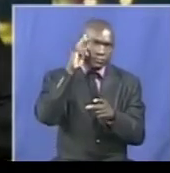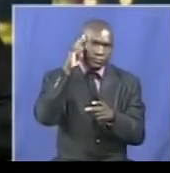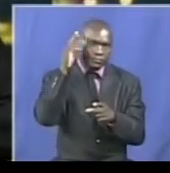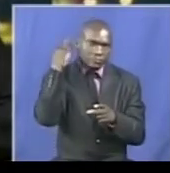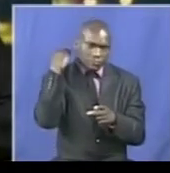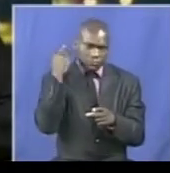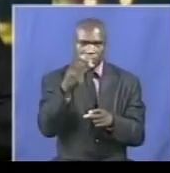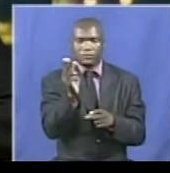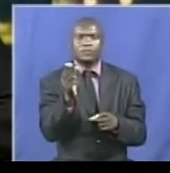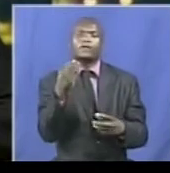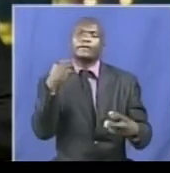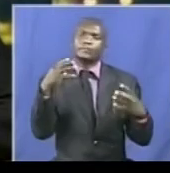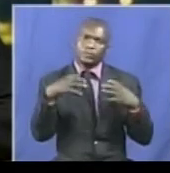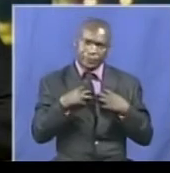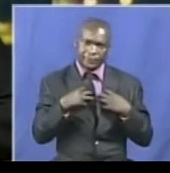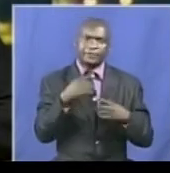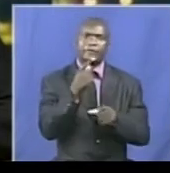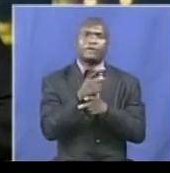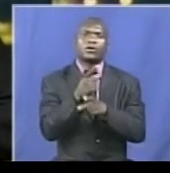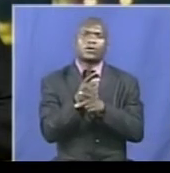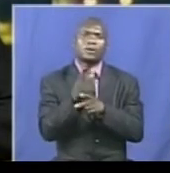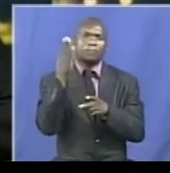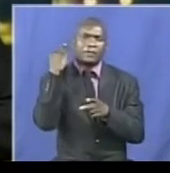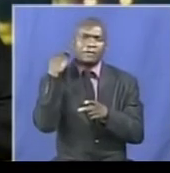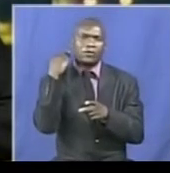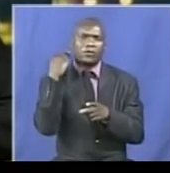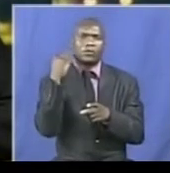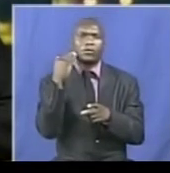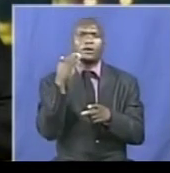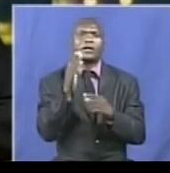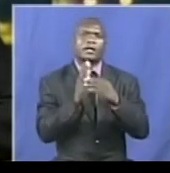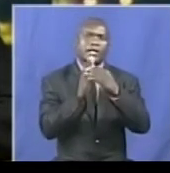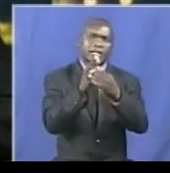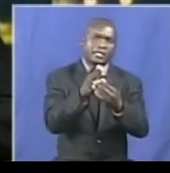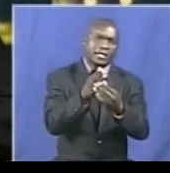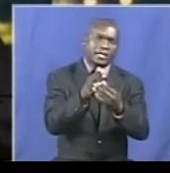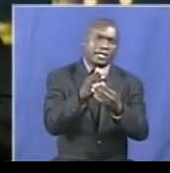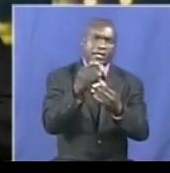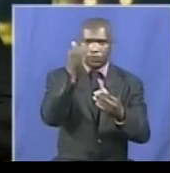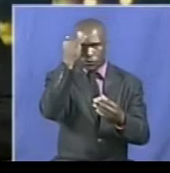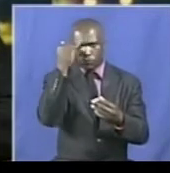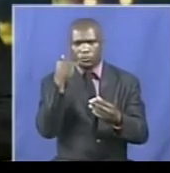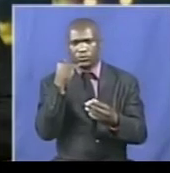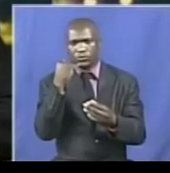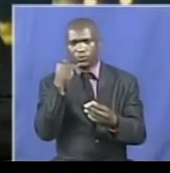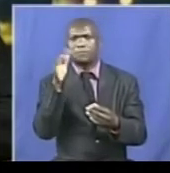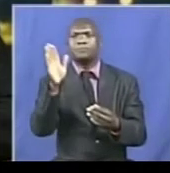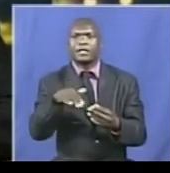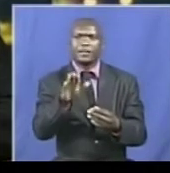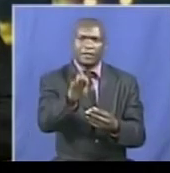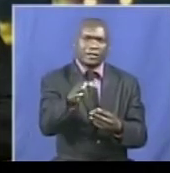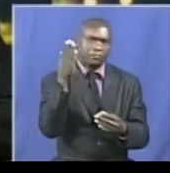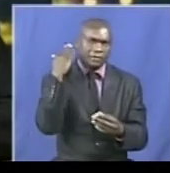expressed the shock after the ill-treatment they got from the leadership of the disgraced Mujuru faction. and they were speaking